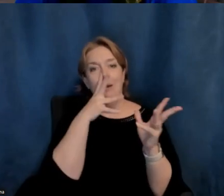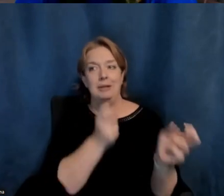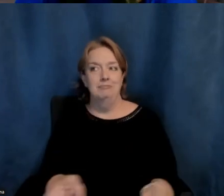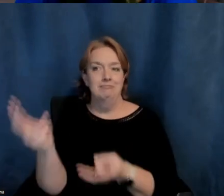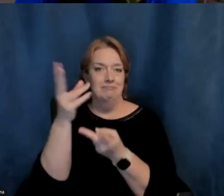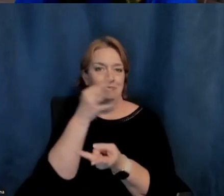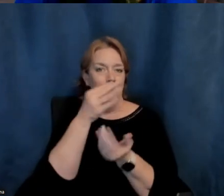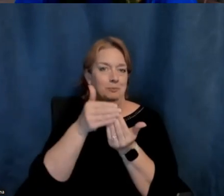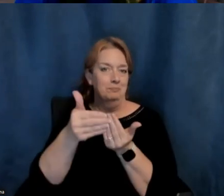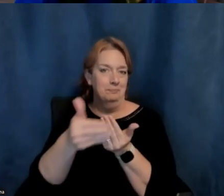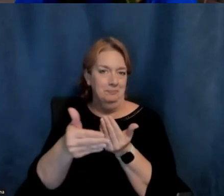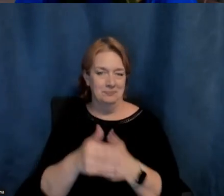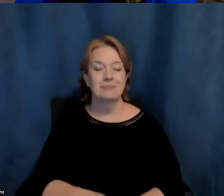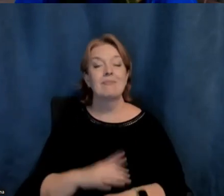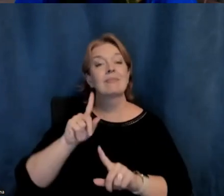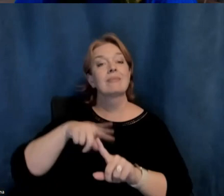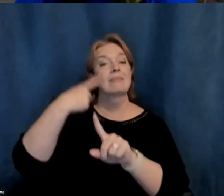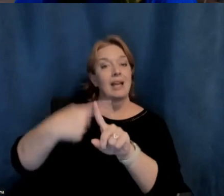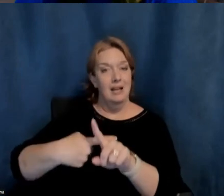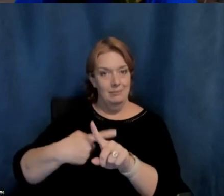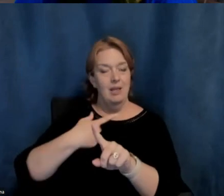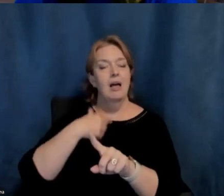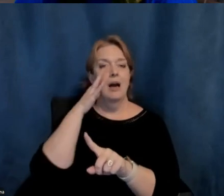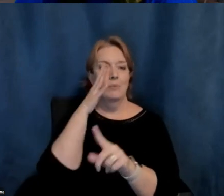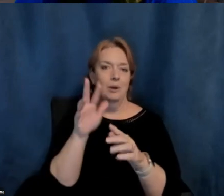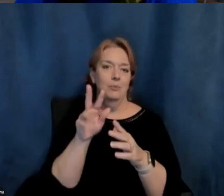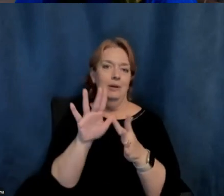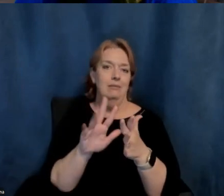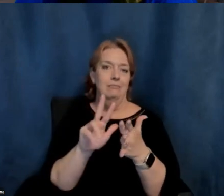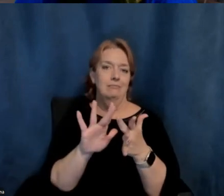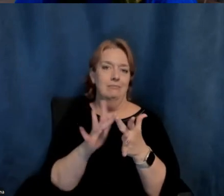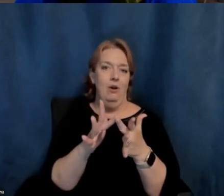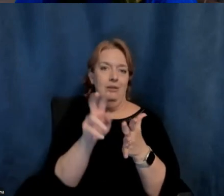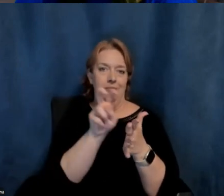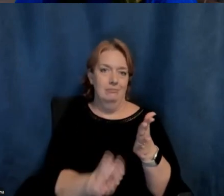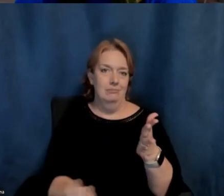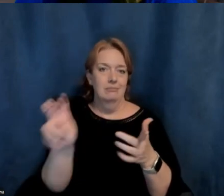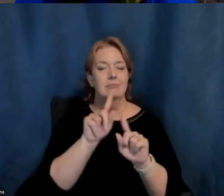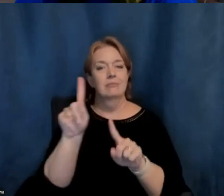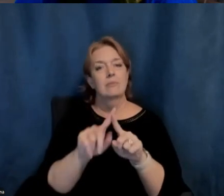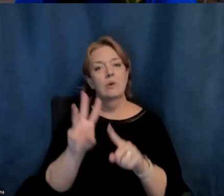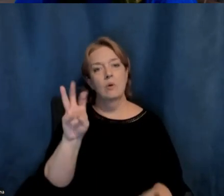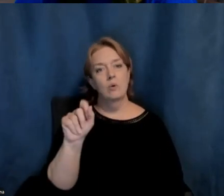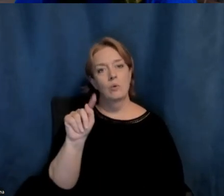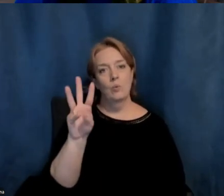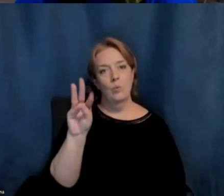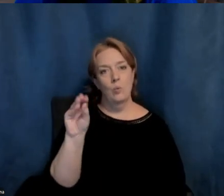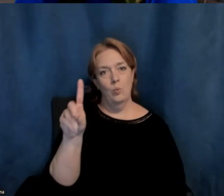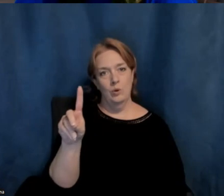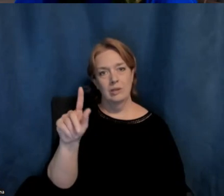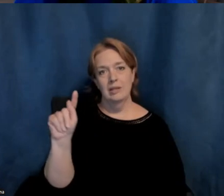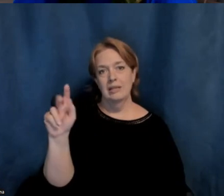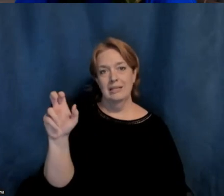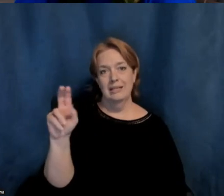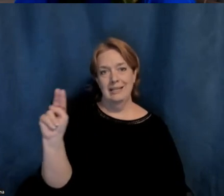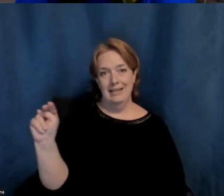So, next month, we're going to continue our virtual adventure to visit Historic Westwood in Tennessee, and